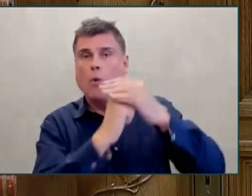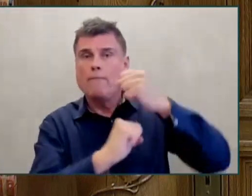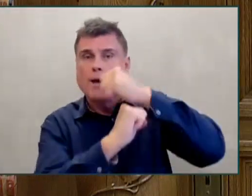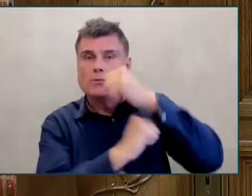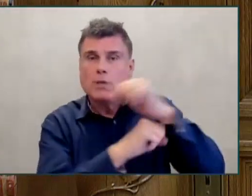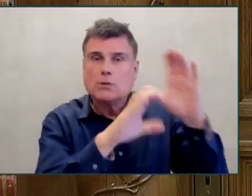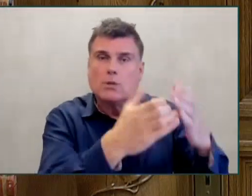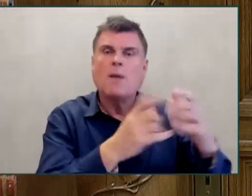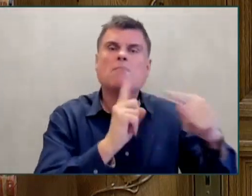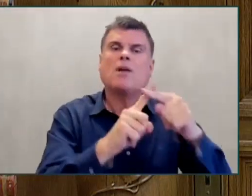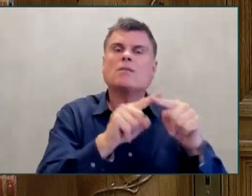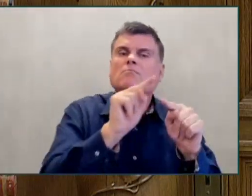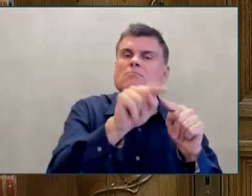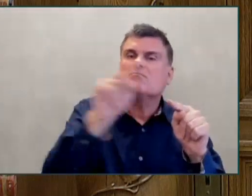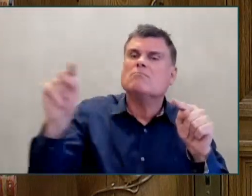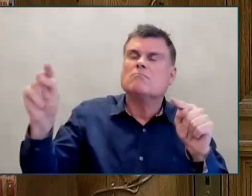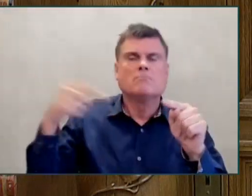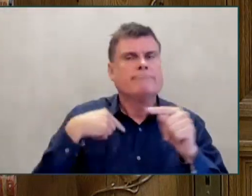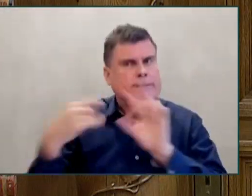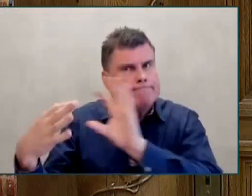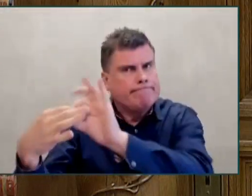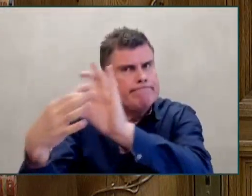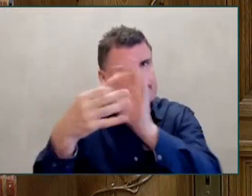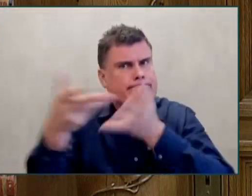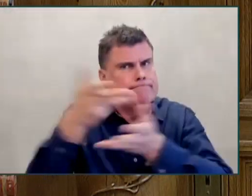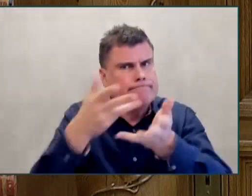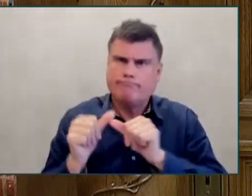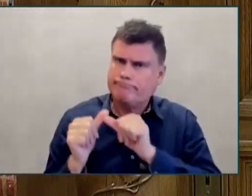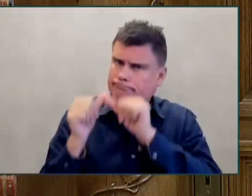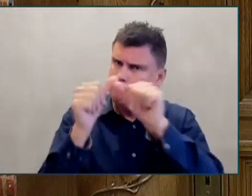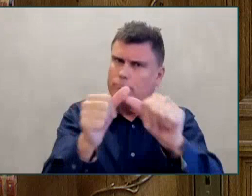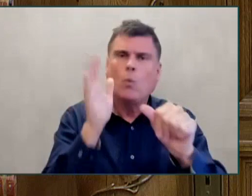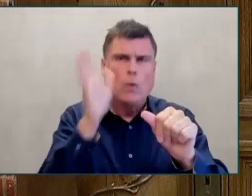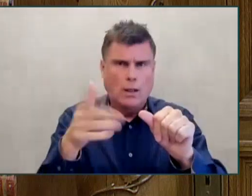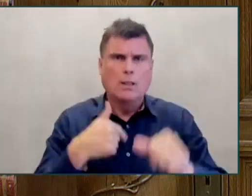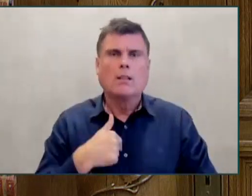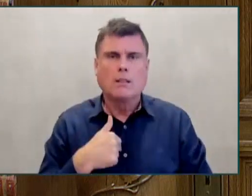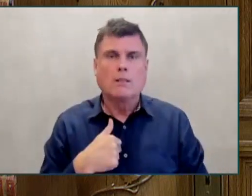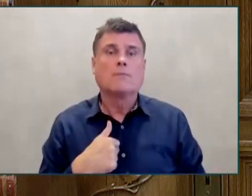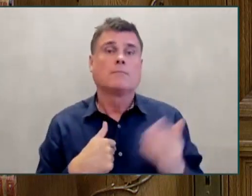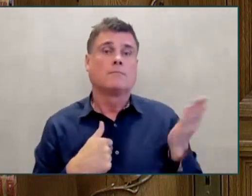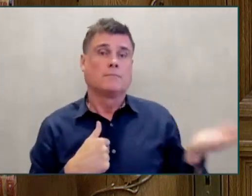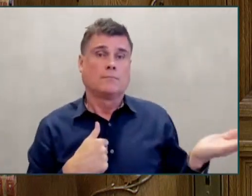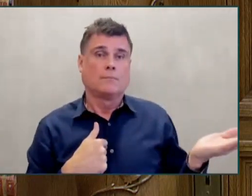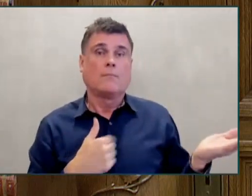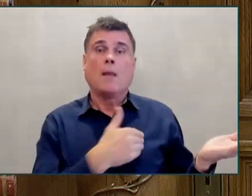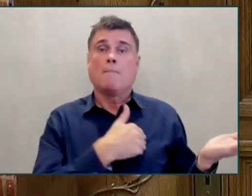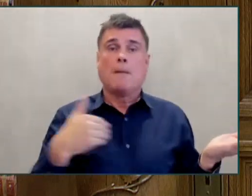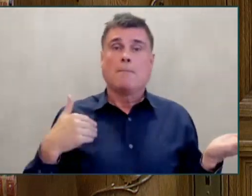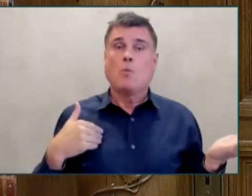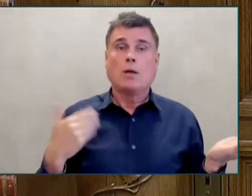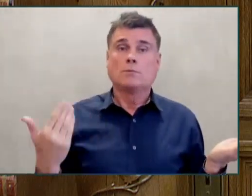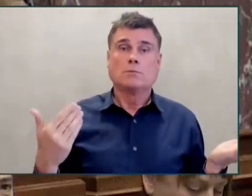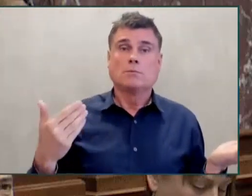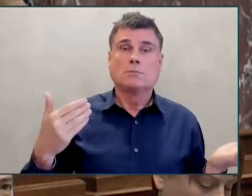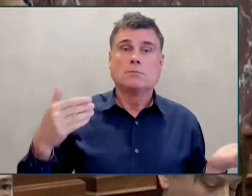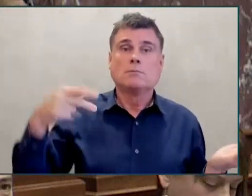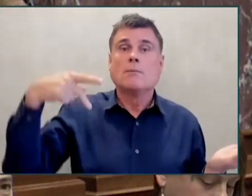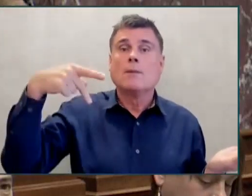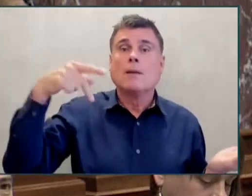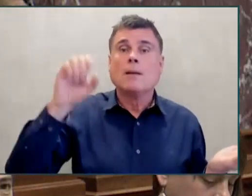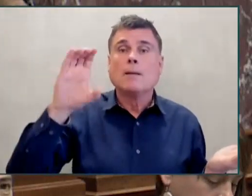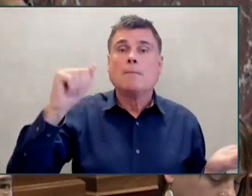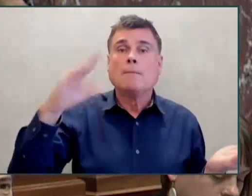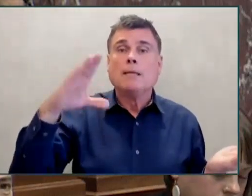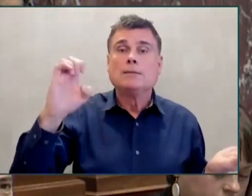Member for Peace River North. Thanks, Honourable Speaker. More than seven years after the declaration of a public